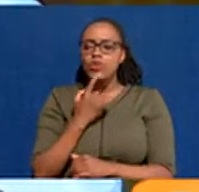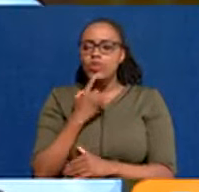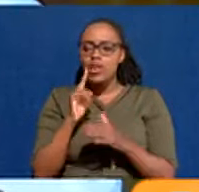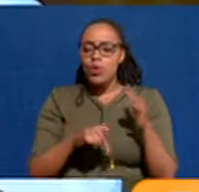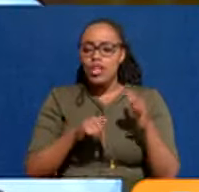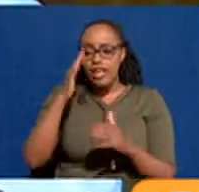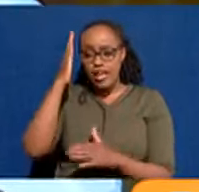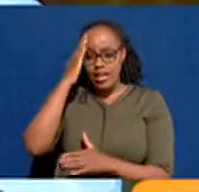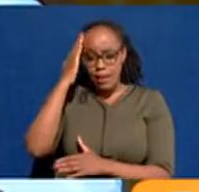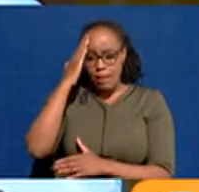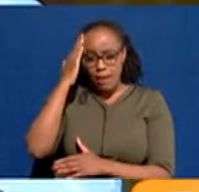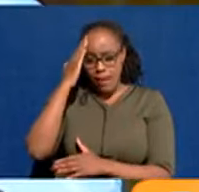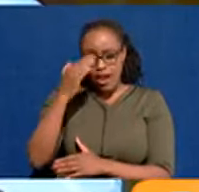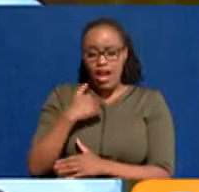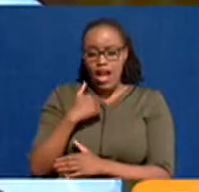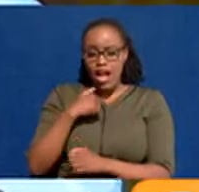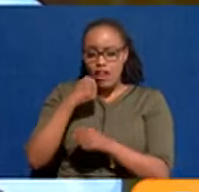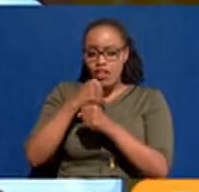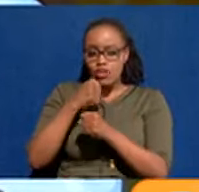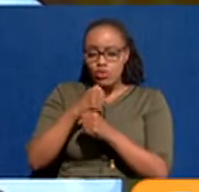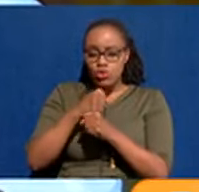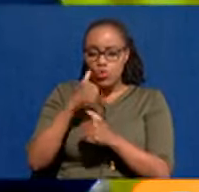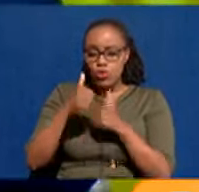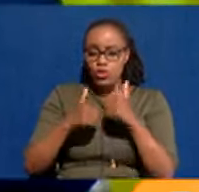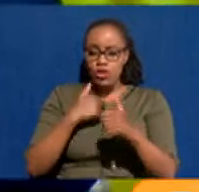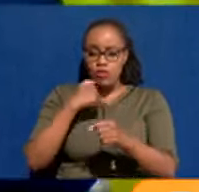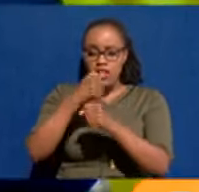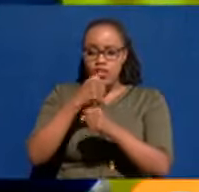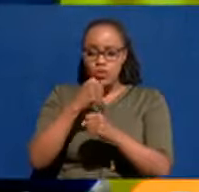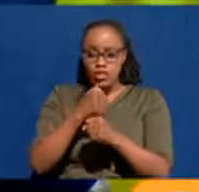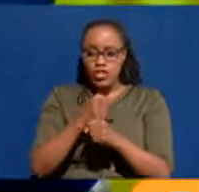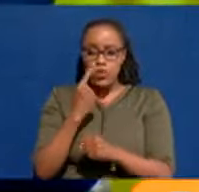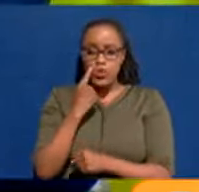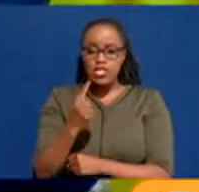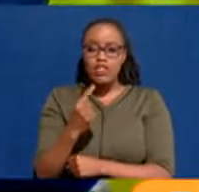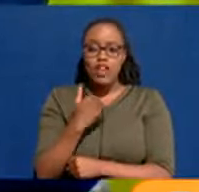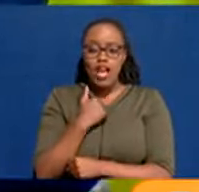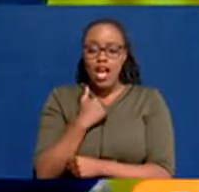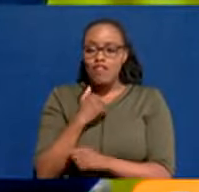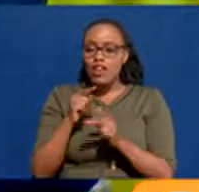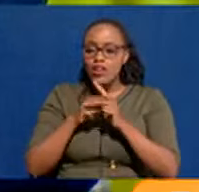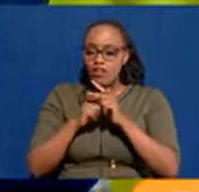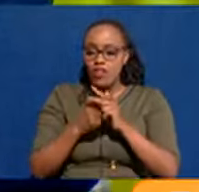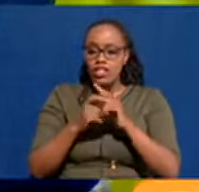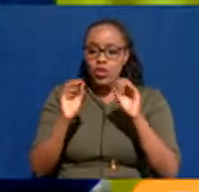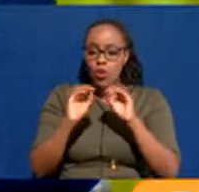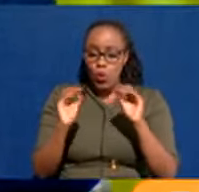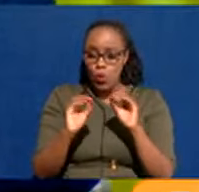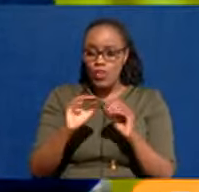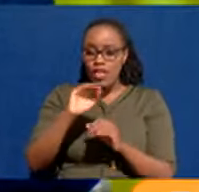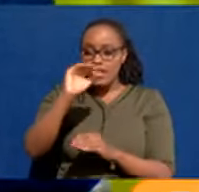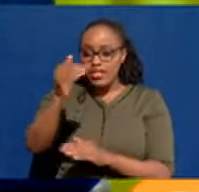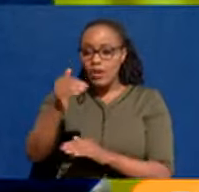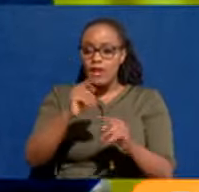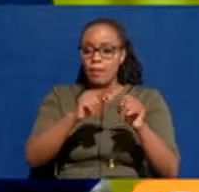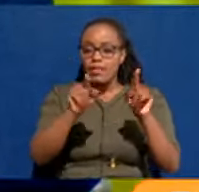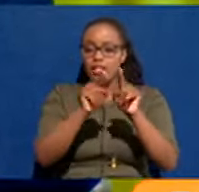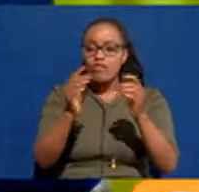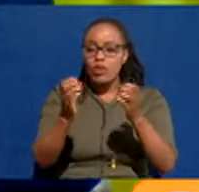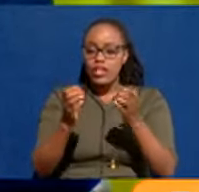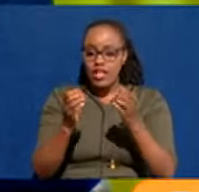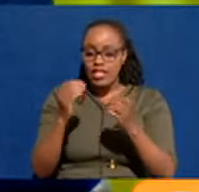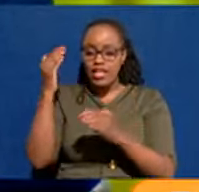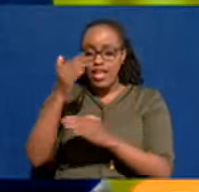I remember during the debate, I was asked, what do you do in this short time? We said, look, there's no quick fix for the city. We've had derelict